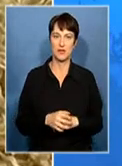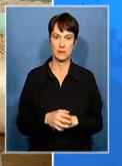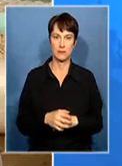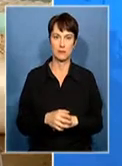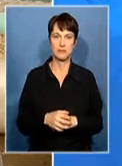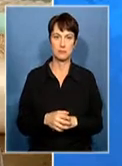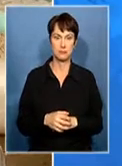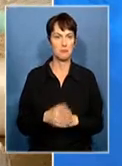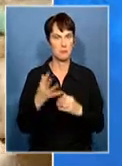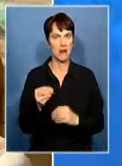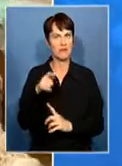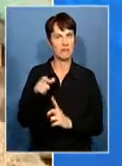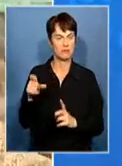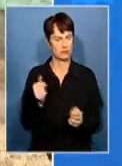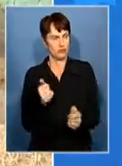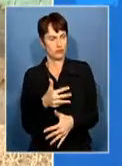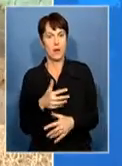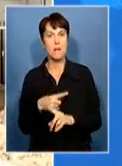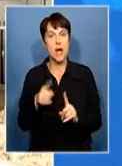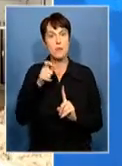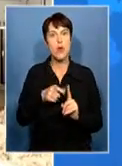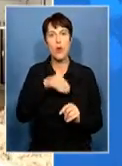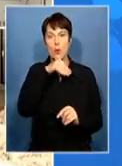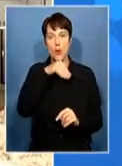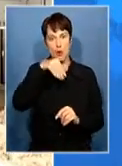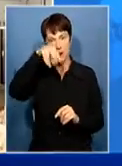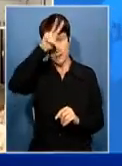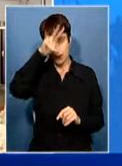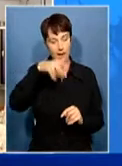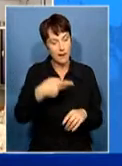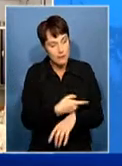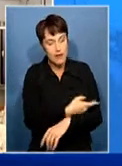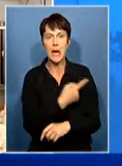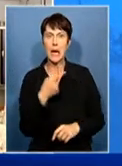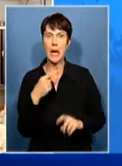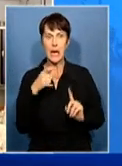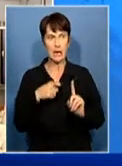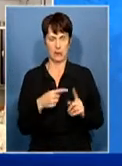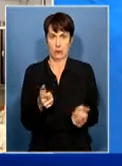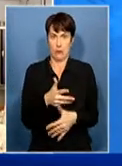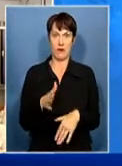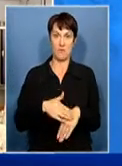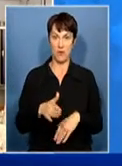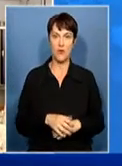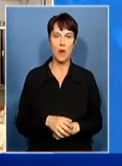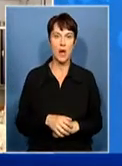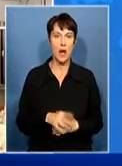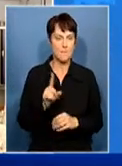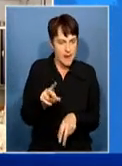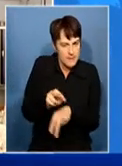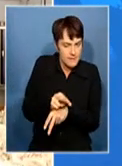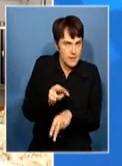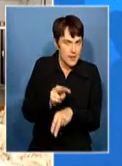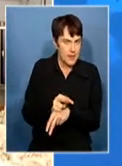all in sundry, but none as much as the producer. Breeding and management is vital